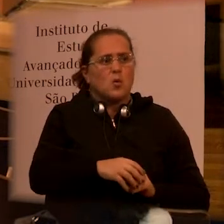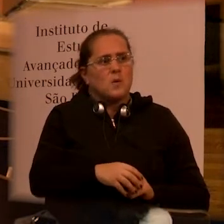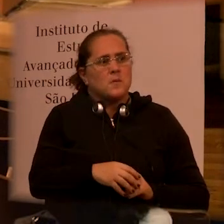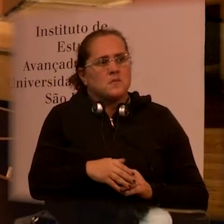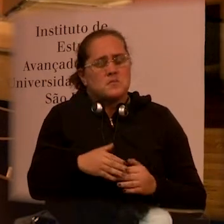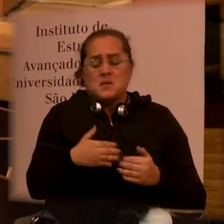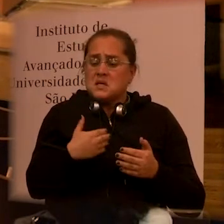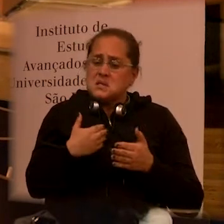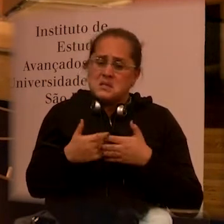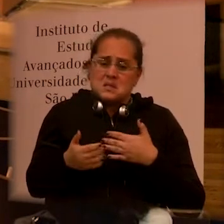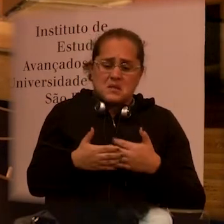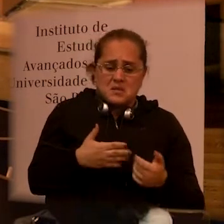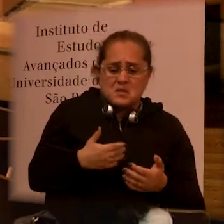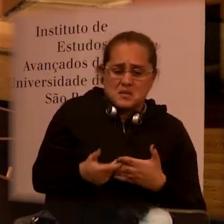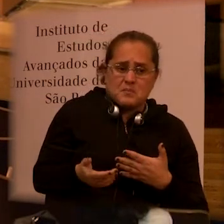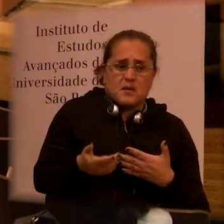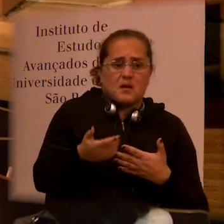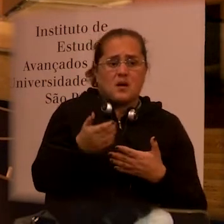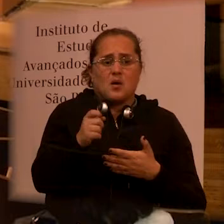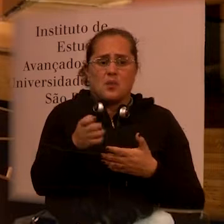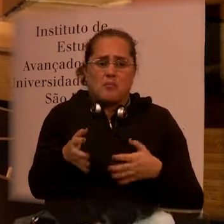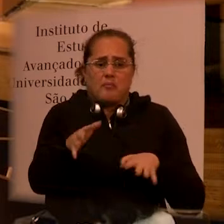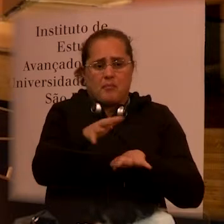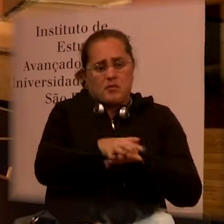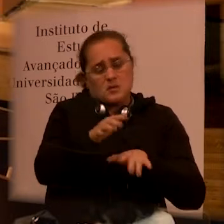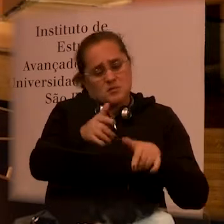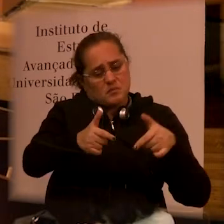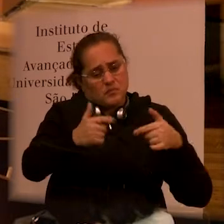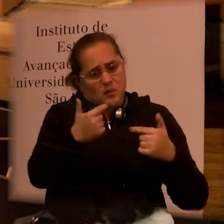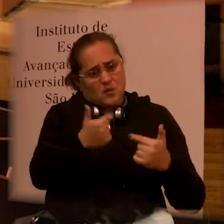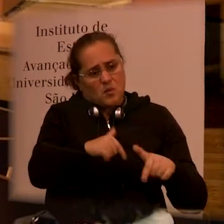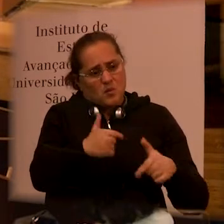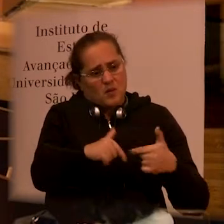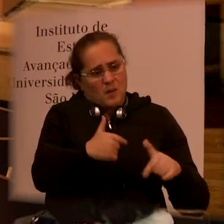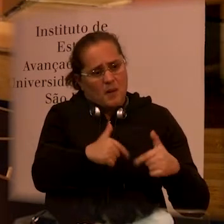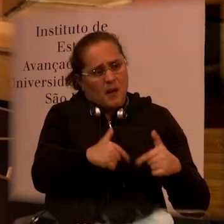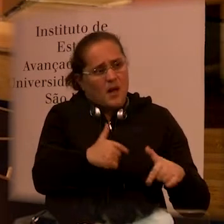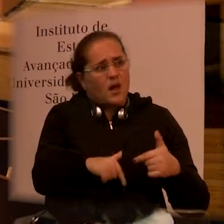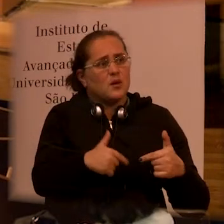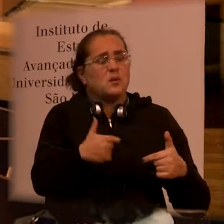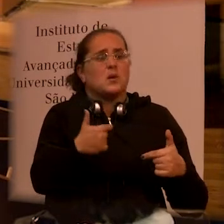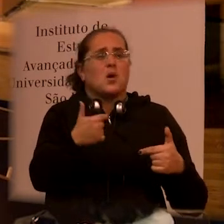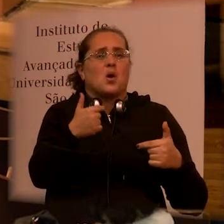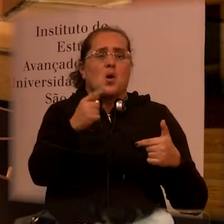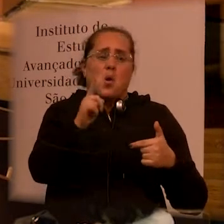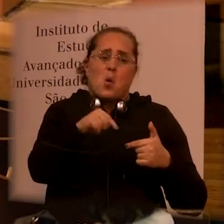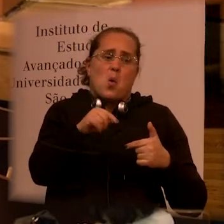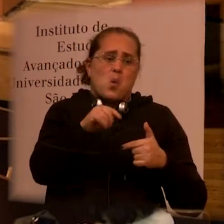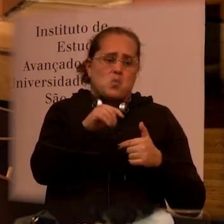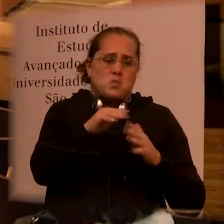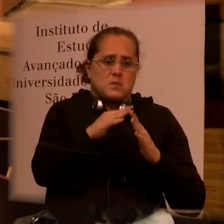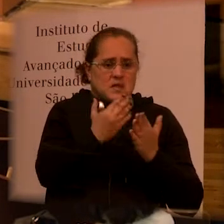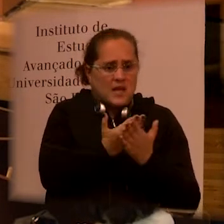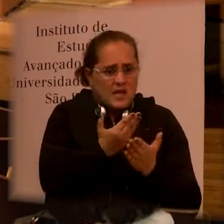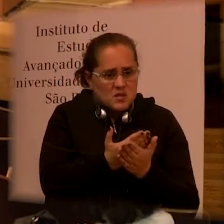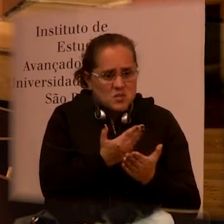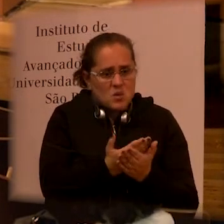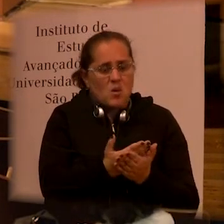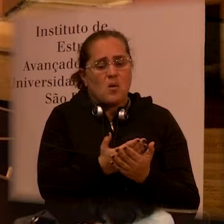on people with disabilities, like having those people